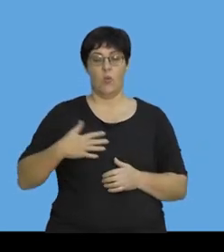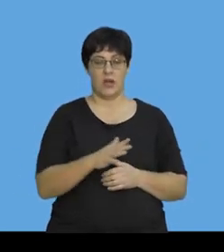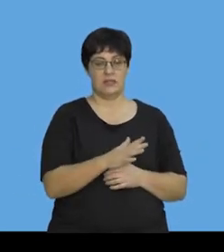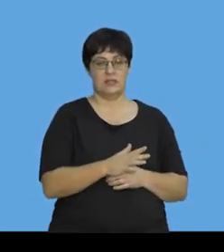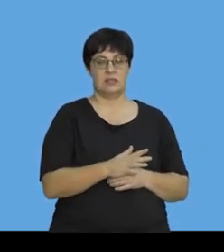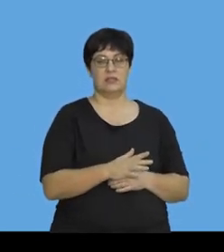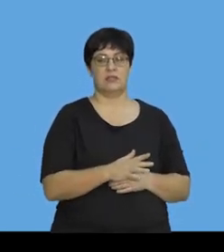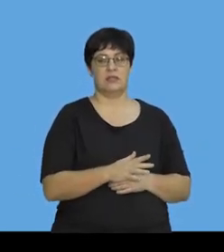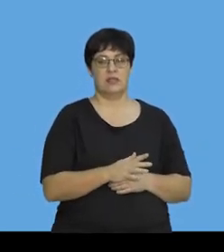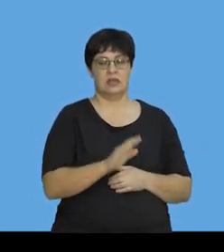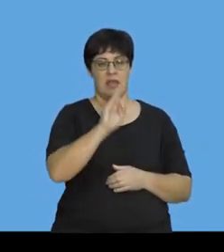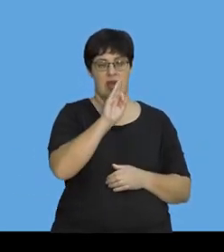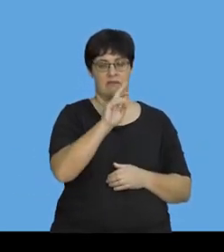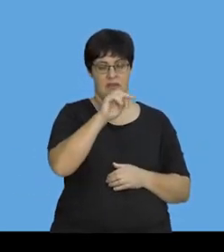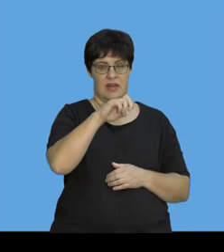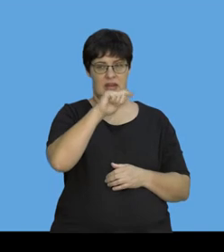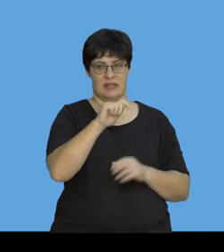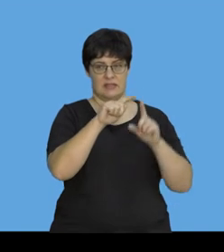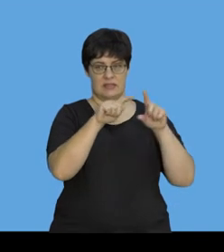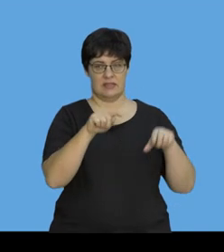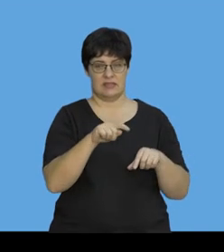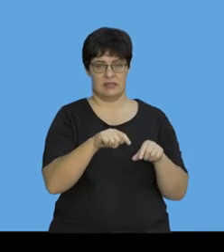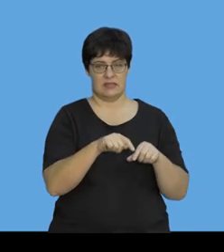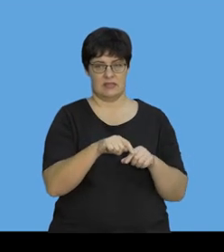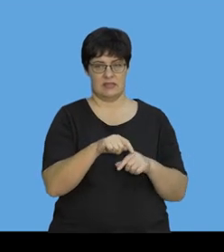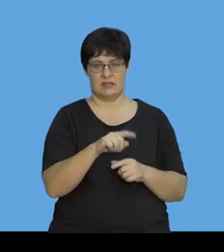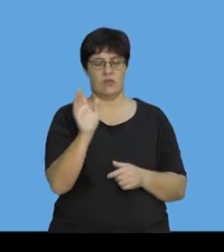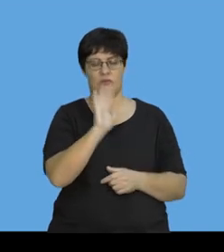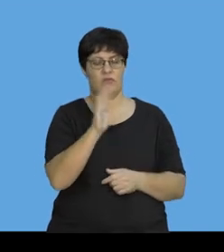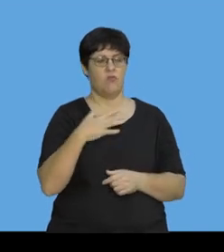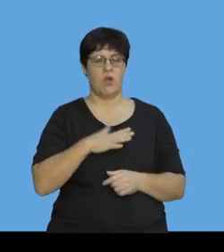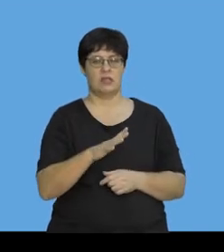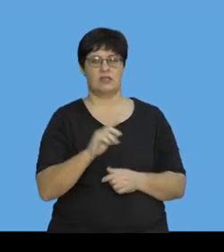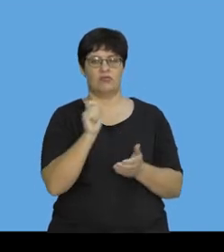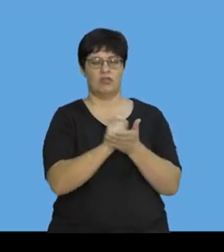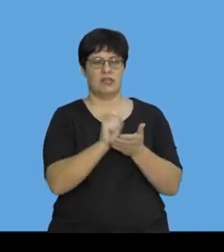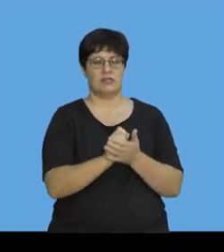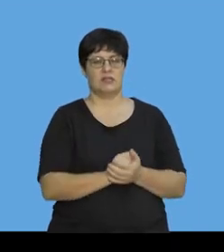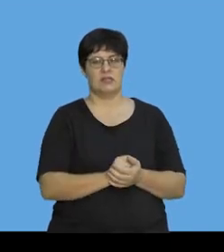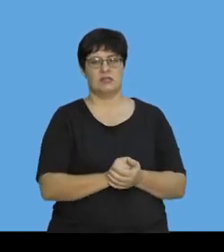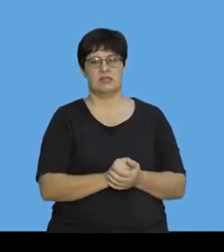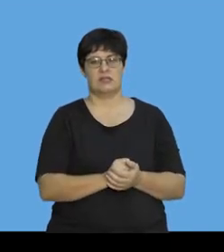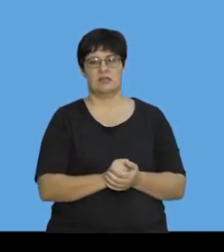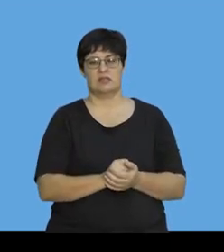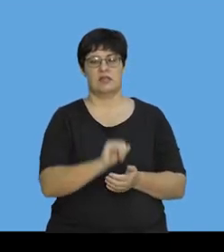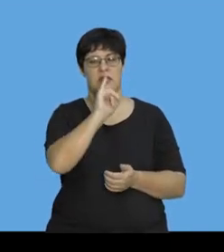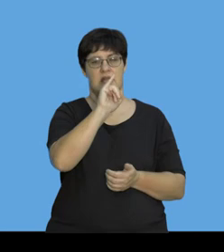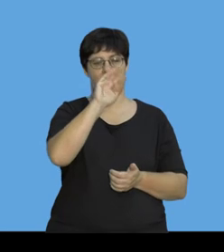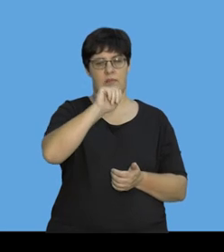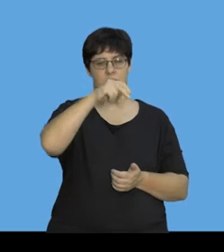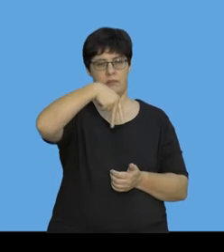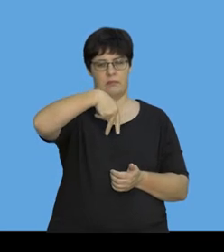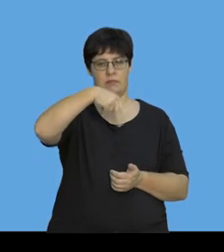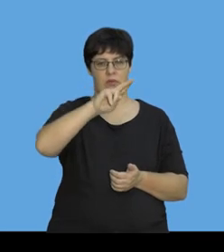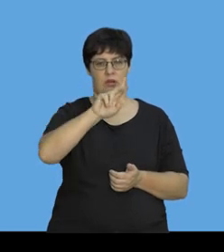We want the impulse that it is experiencing. Actually, I want to write it like this rather. All right, we